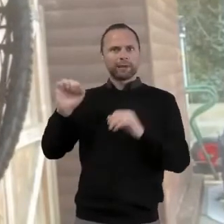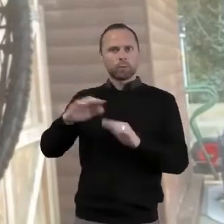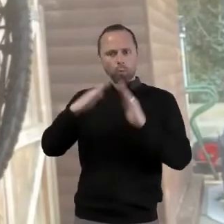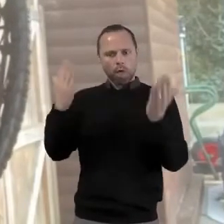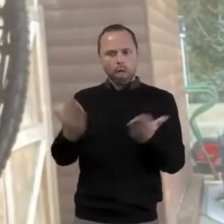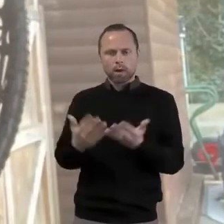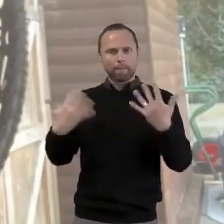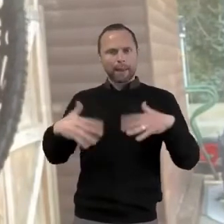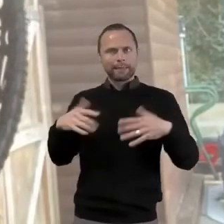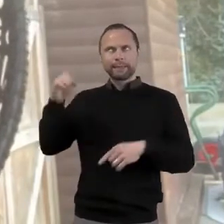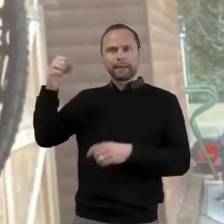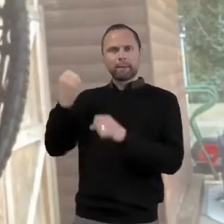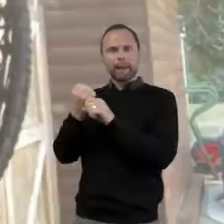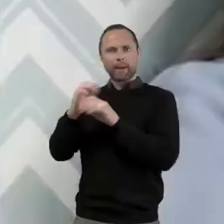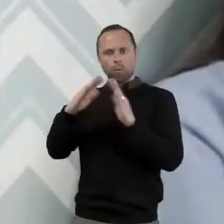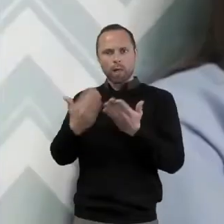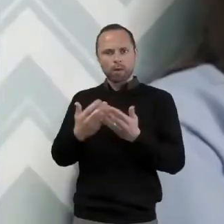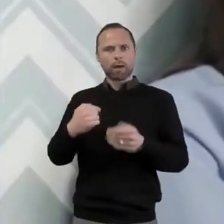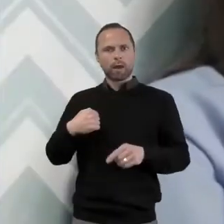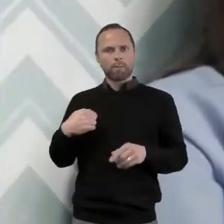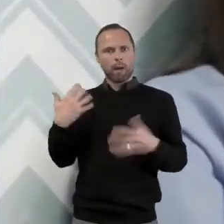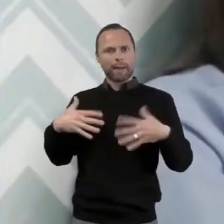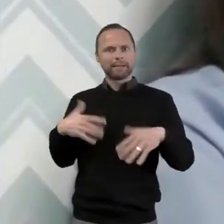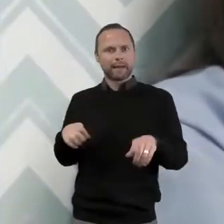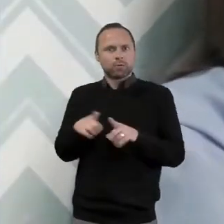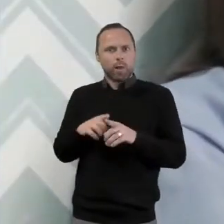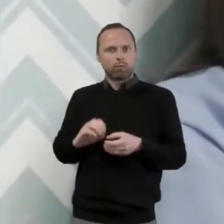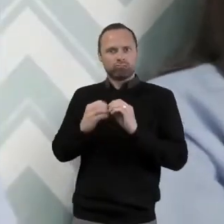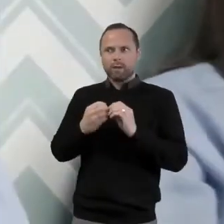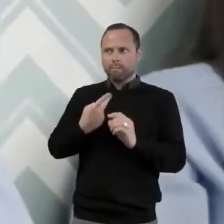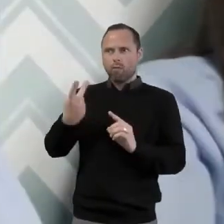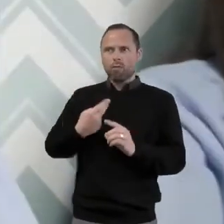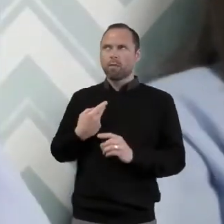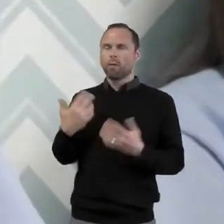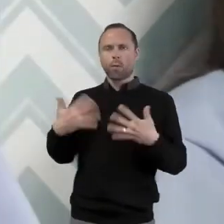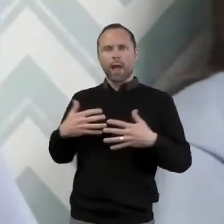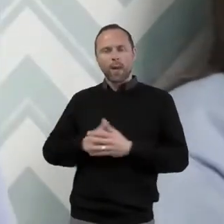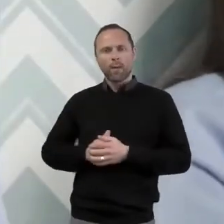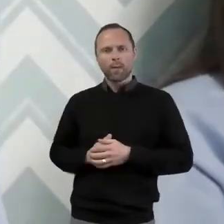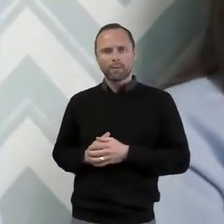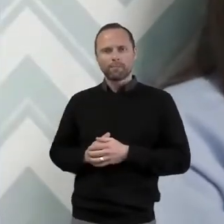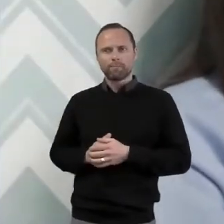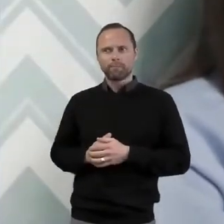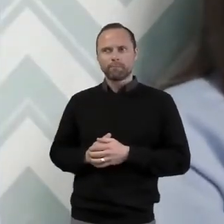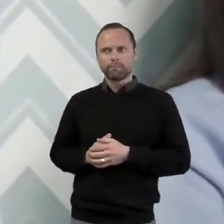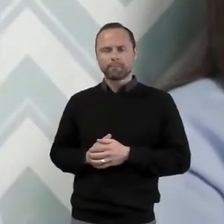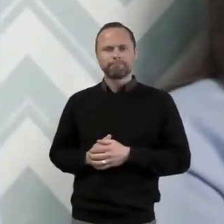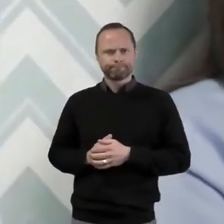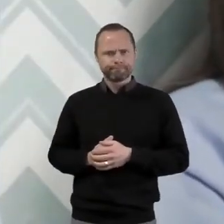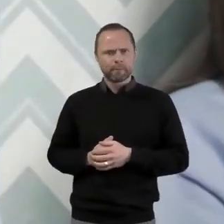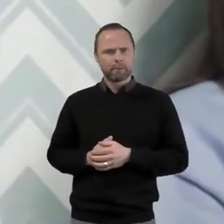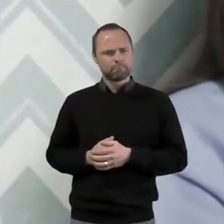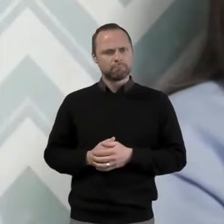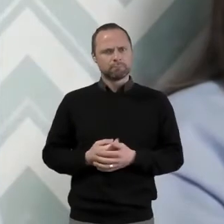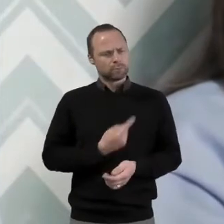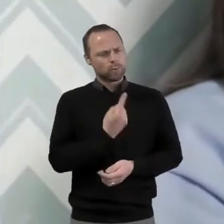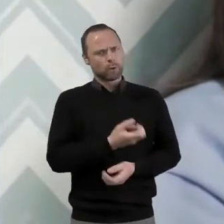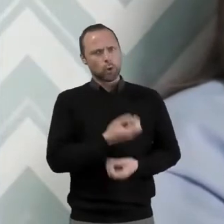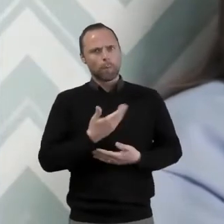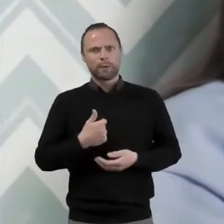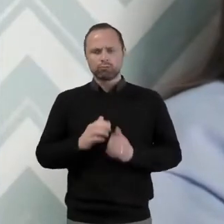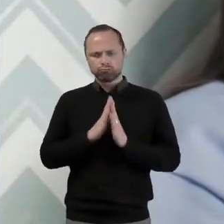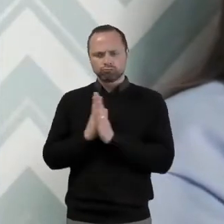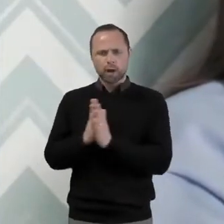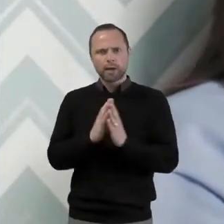amazing and I am too. I was told to pray consistently for a year over something